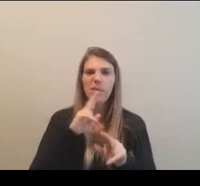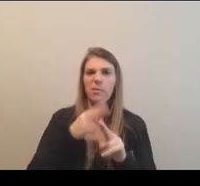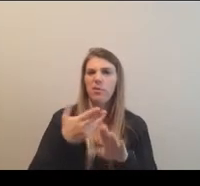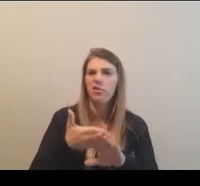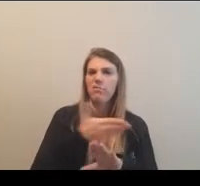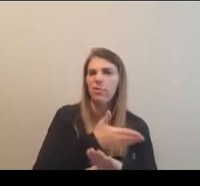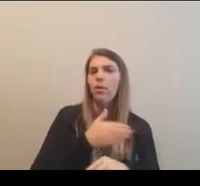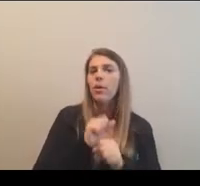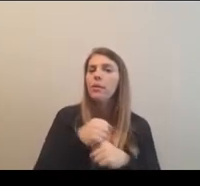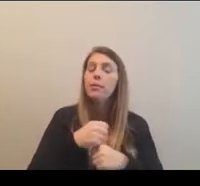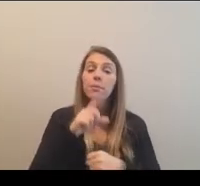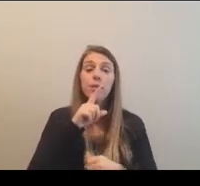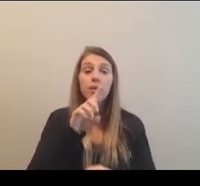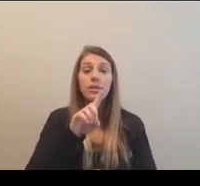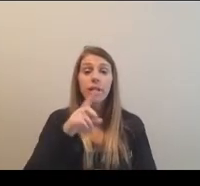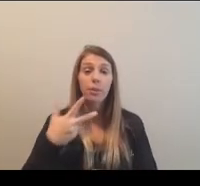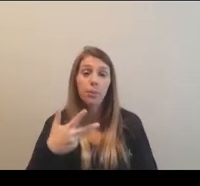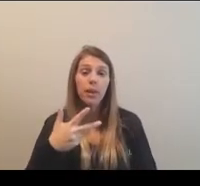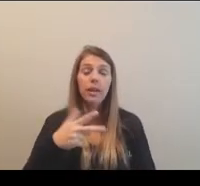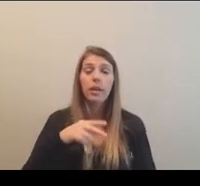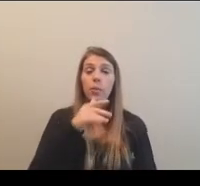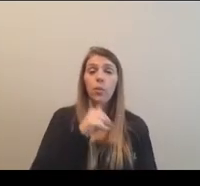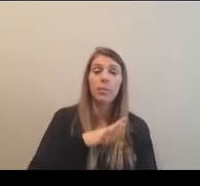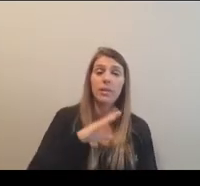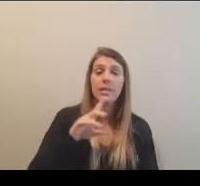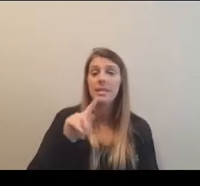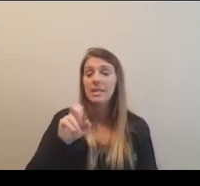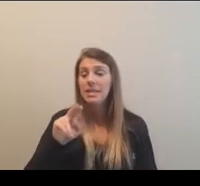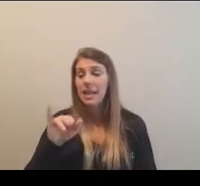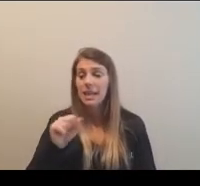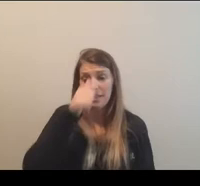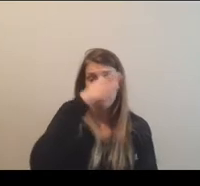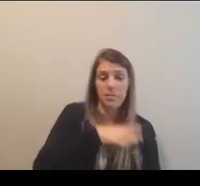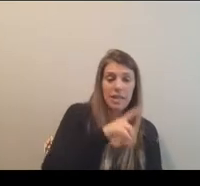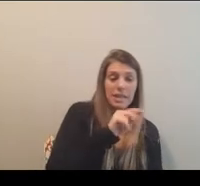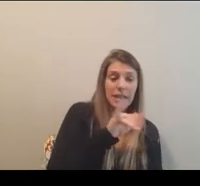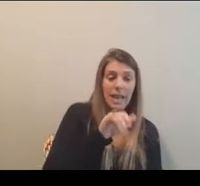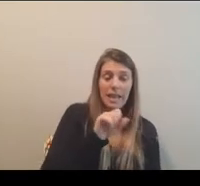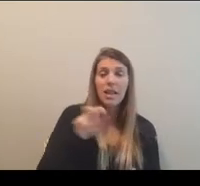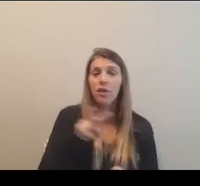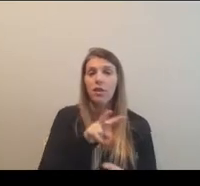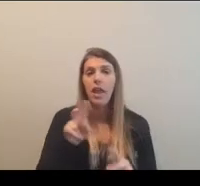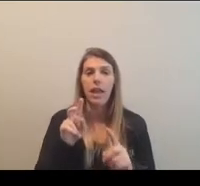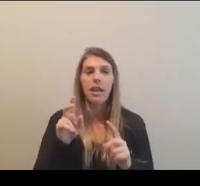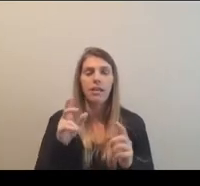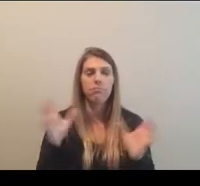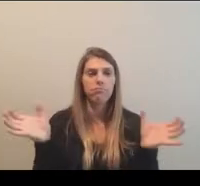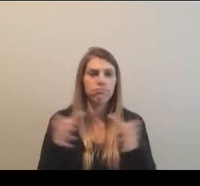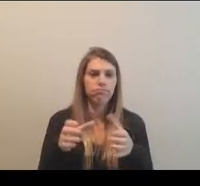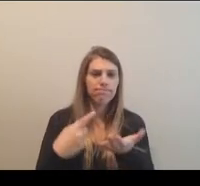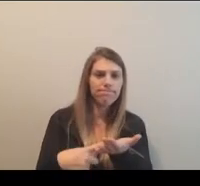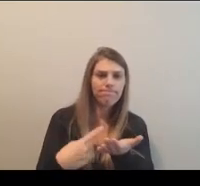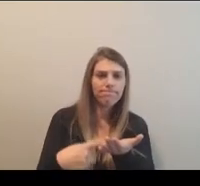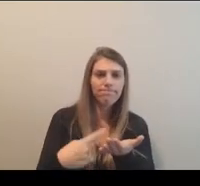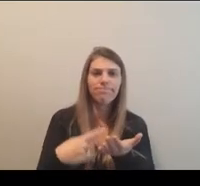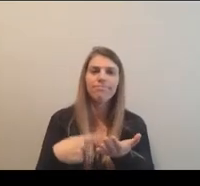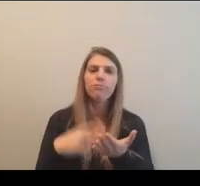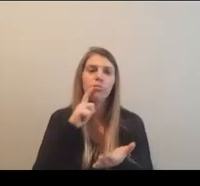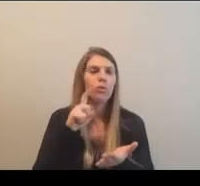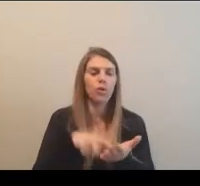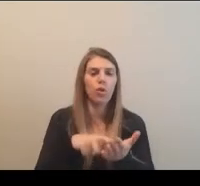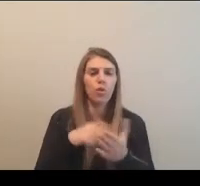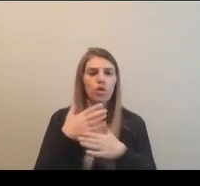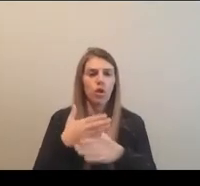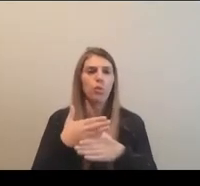making sure that D3 women's tennis and D3 men's tennis sport committees are, are meeting and that we're, um, noting and